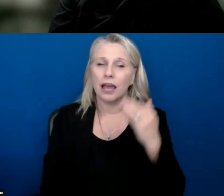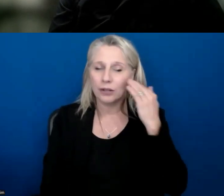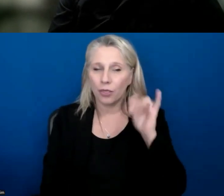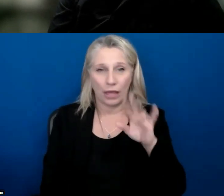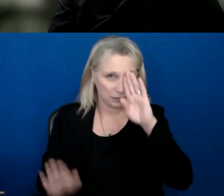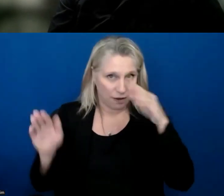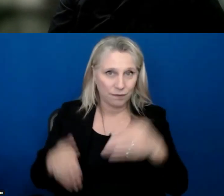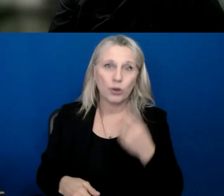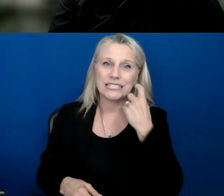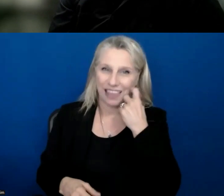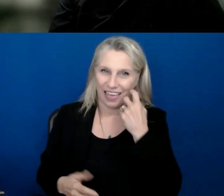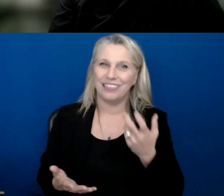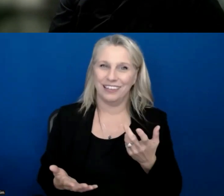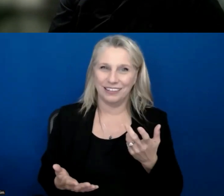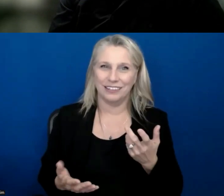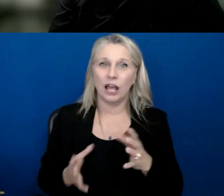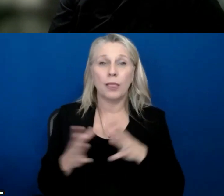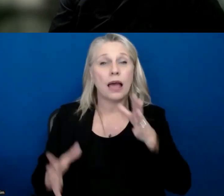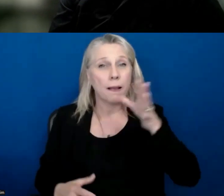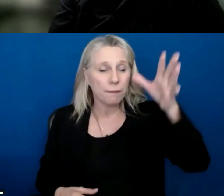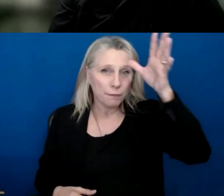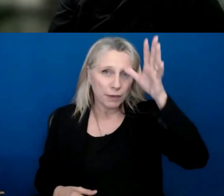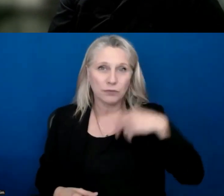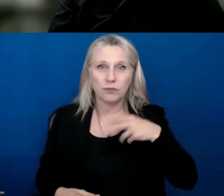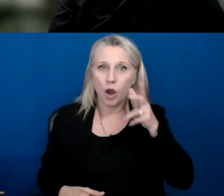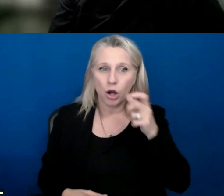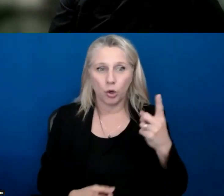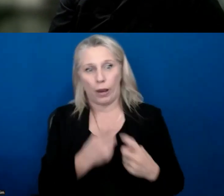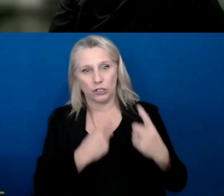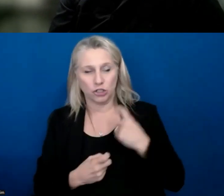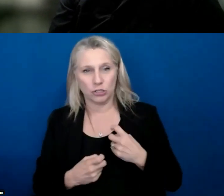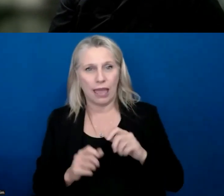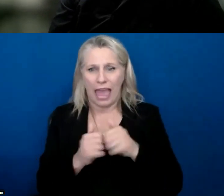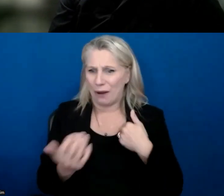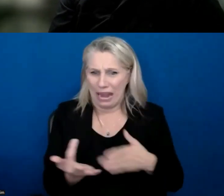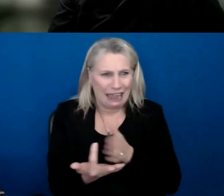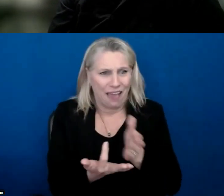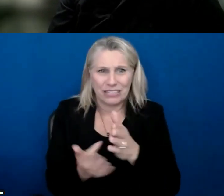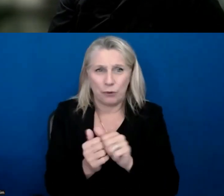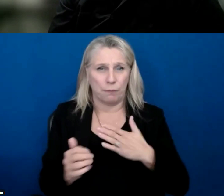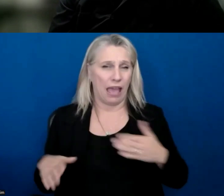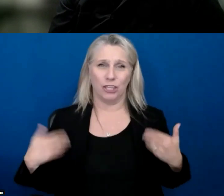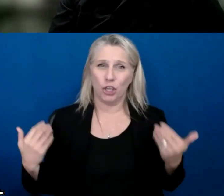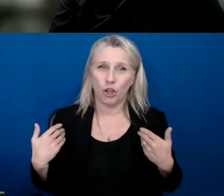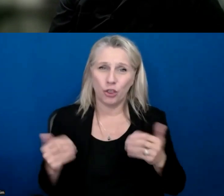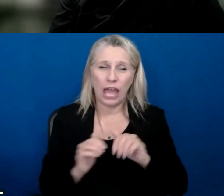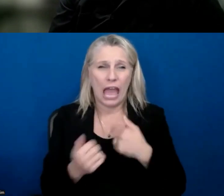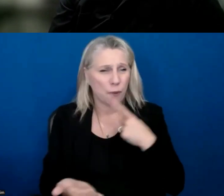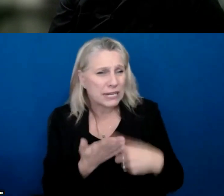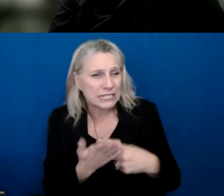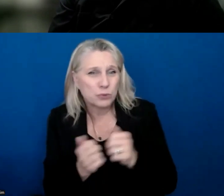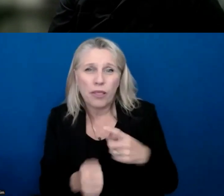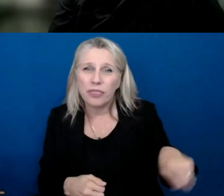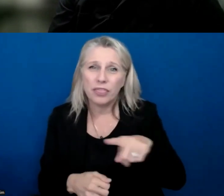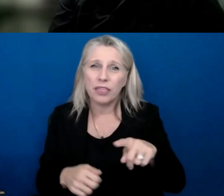focus lately. Um, and a lot of parents we've heard questions from of, how do I navigate this with my youth and how do I talk to them about this? So the fact